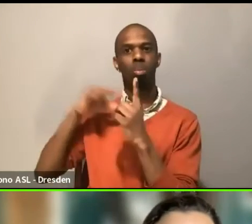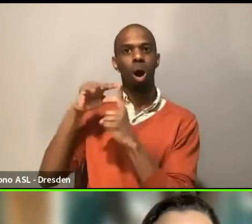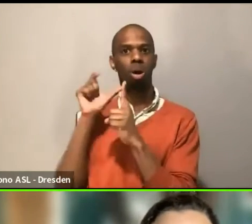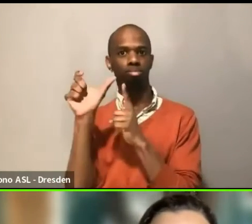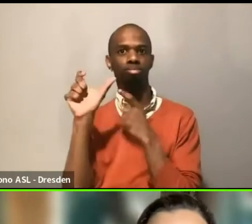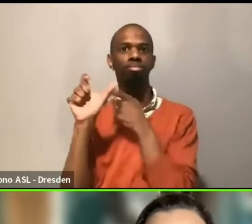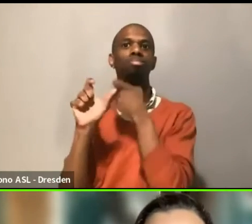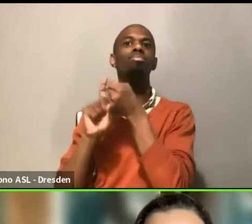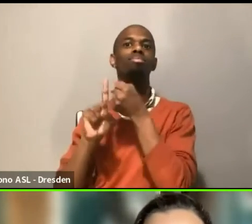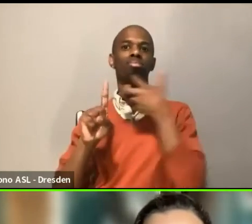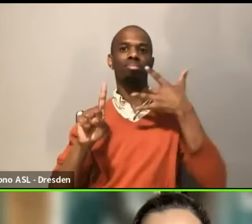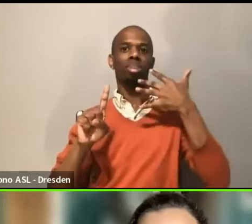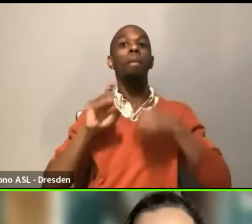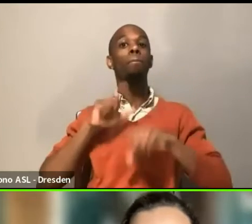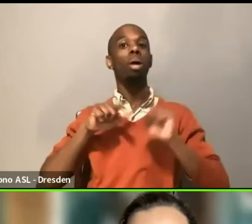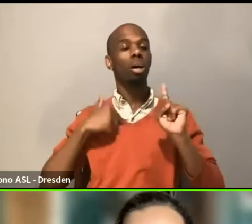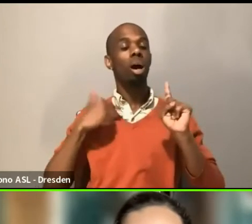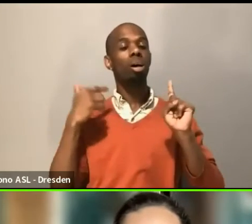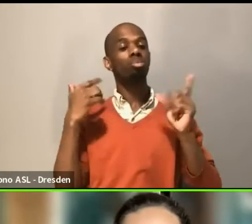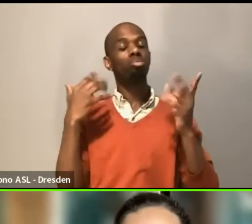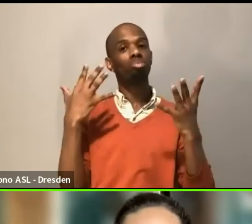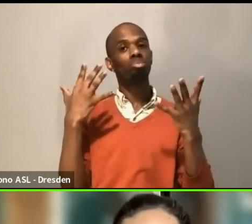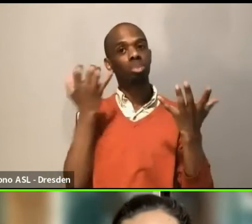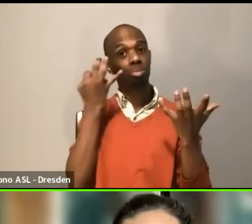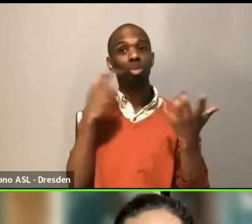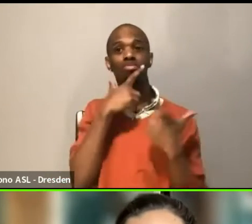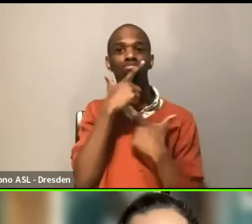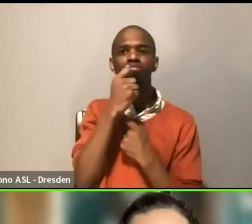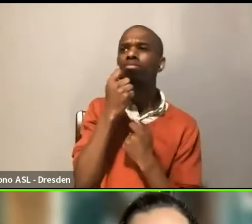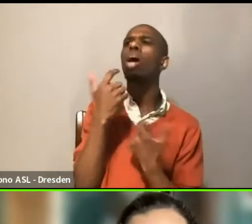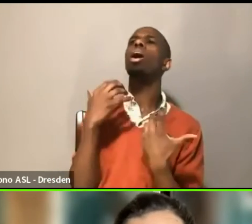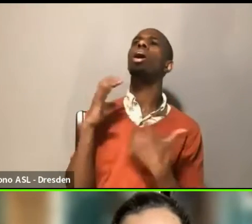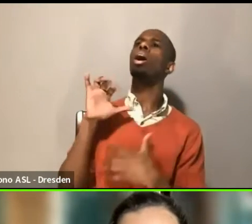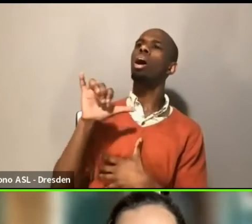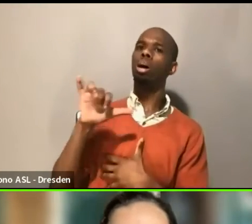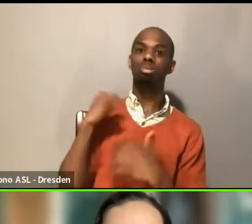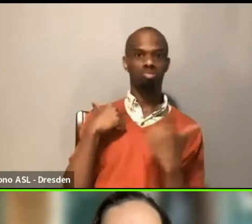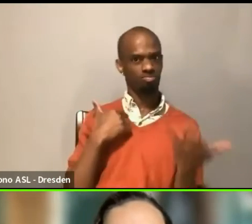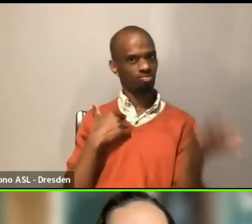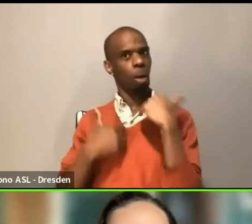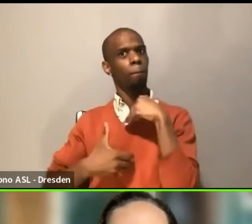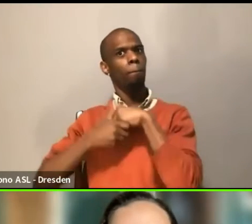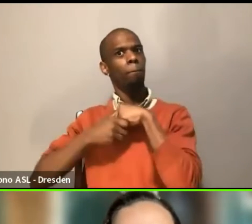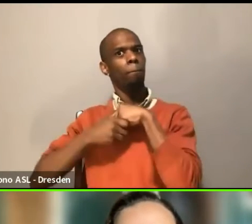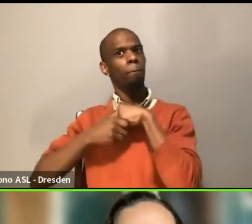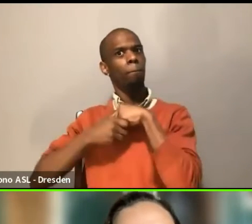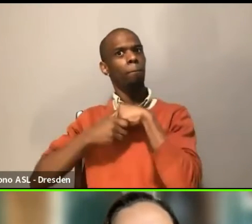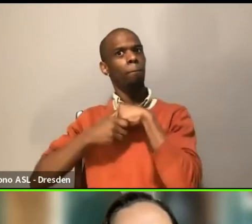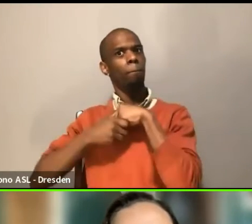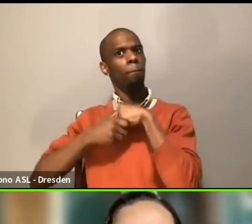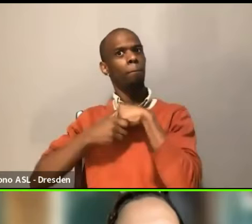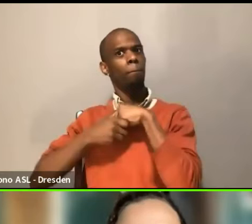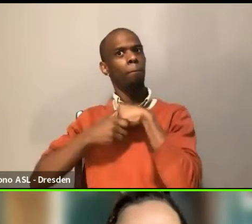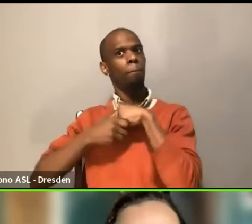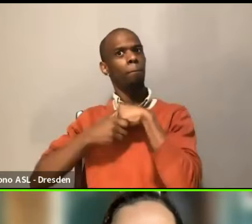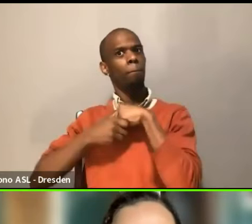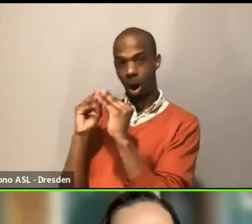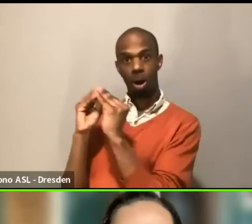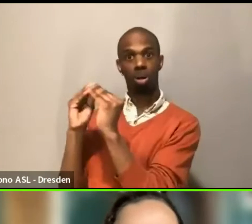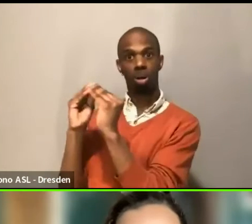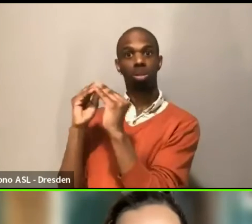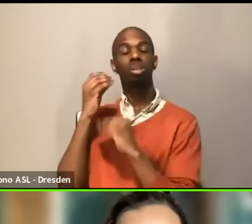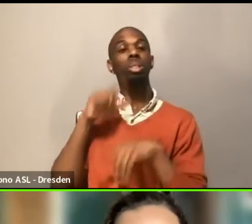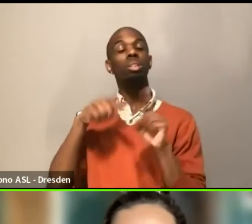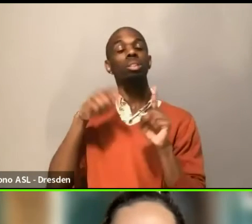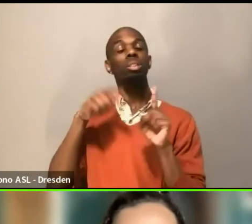about this and talk more about raising of the funds. Because I do think it's possible. Like, for example, if you're like, oh, I can't even like 2% of my